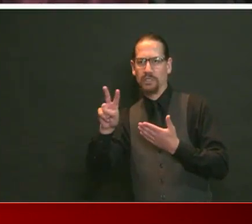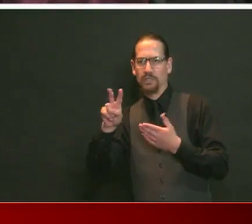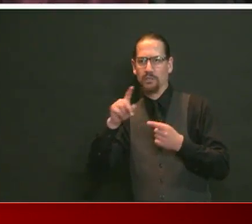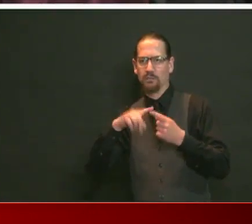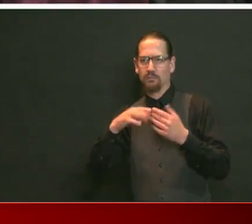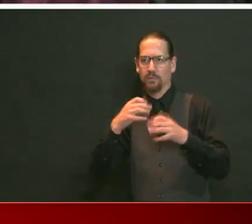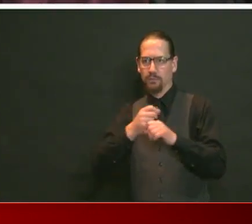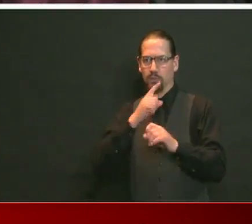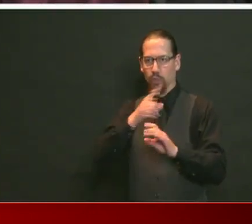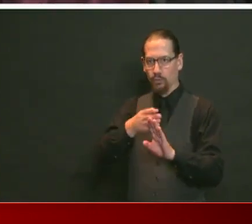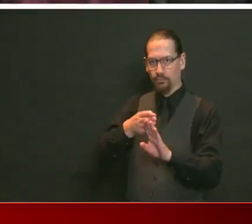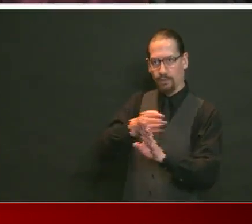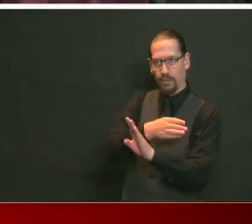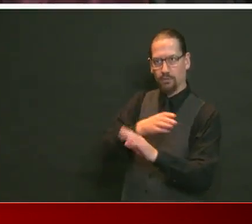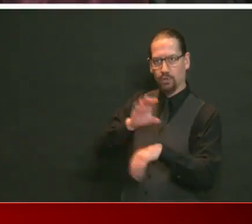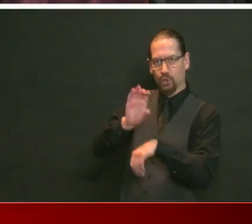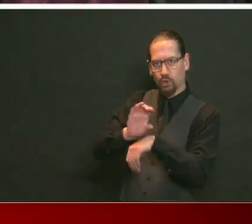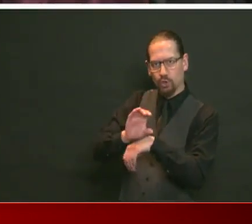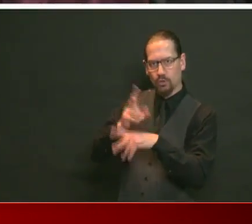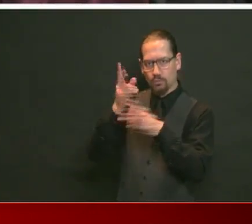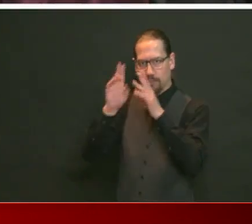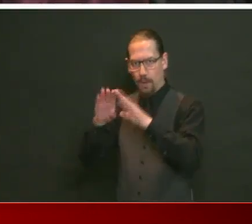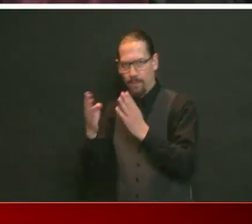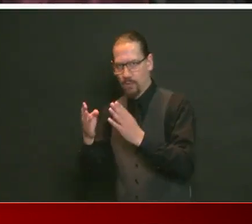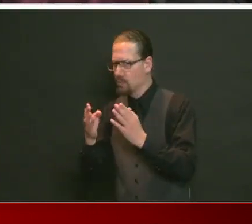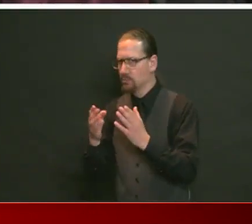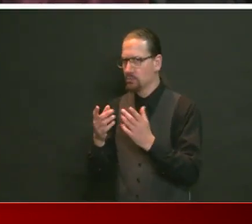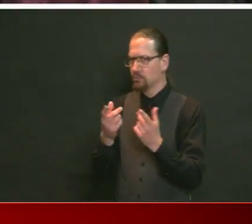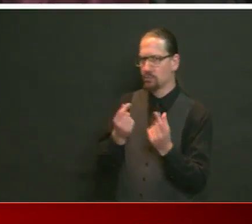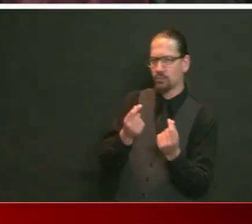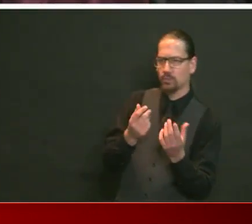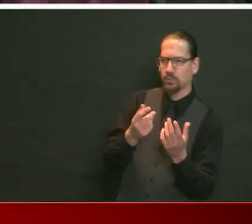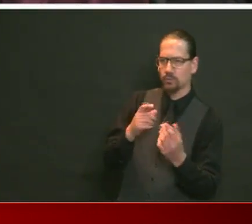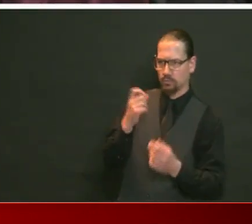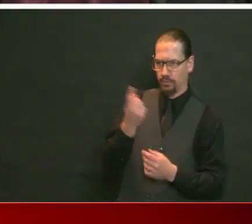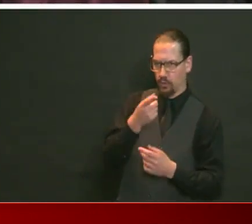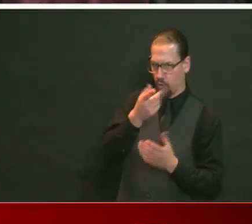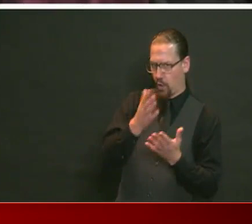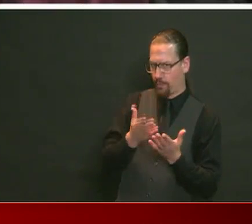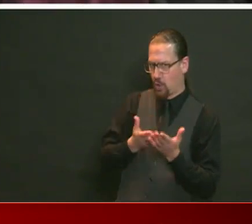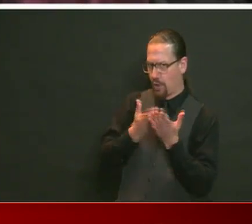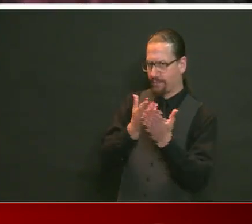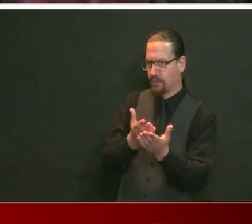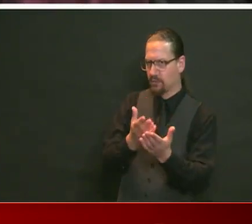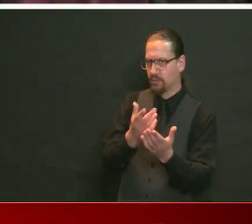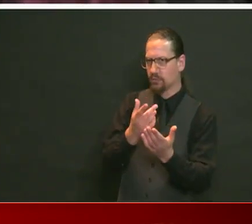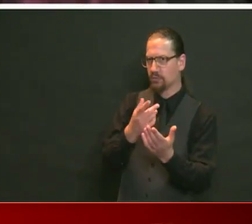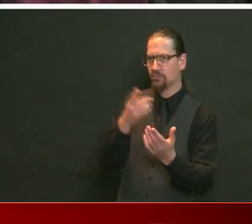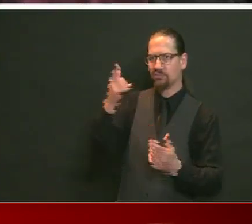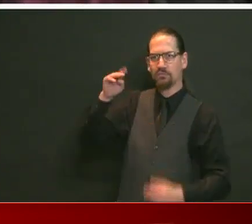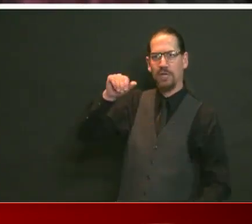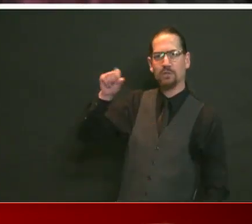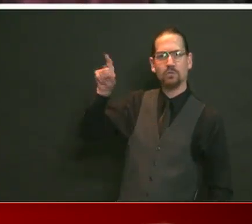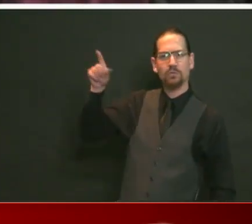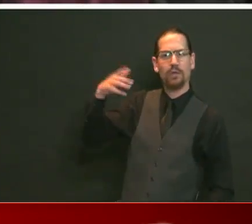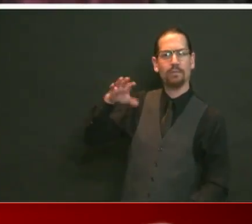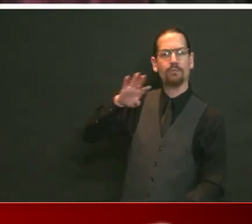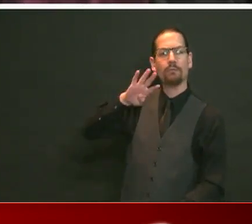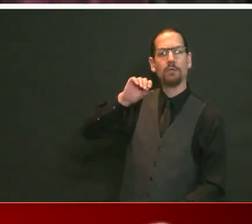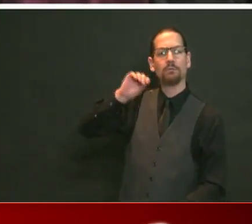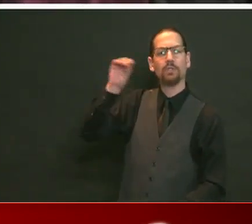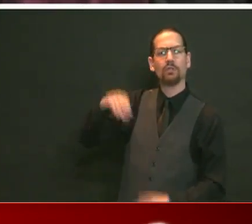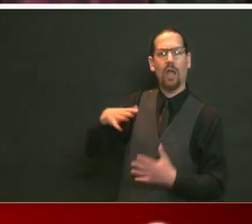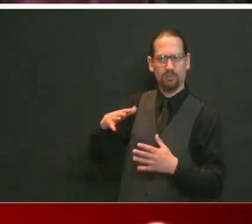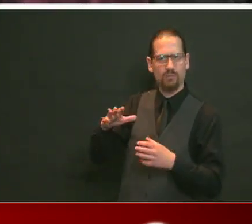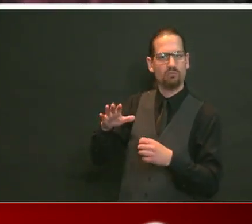not offered something that would be safe? I think, I'm not exactly sure, but Mass is like 40% full. But